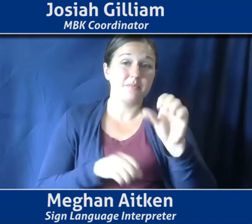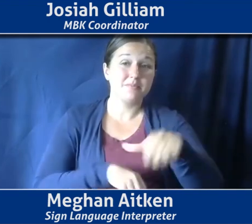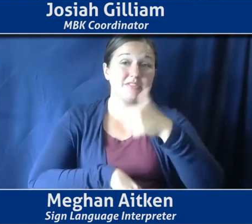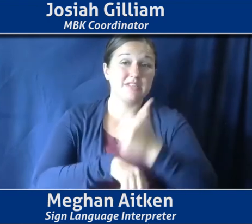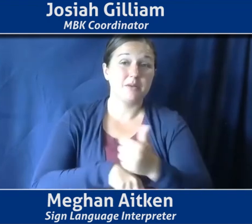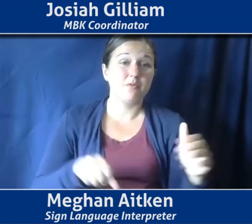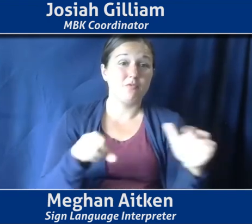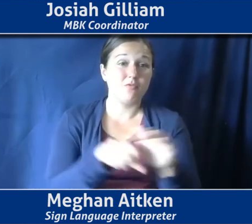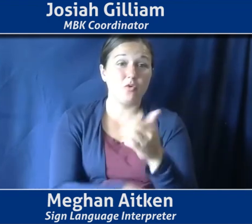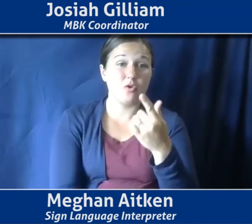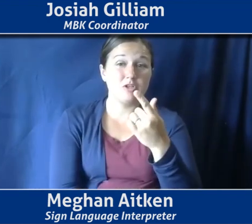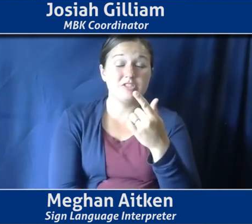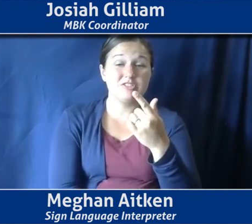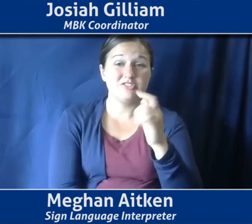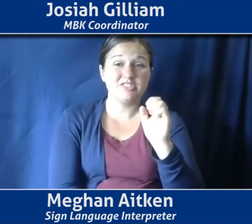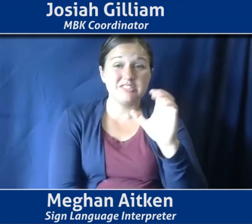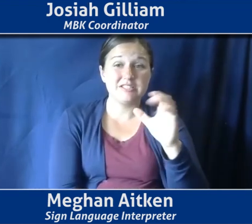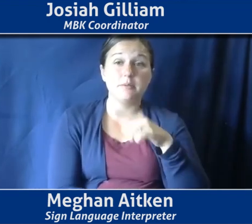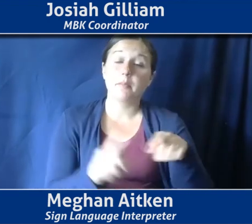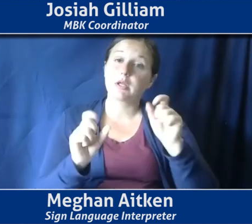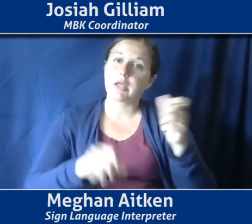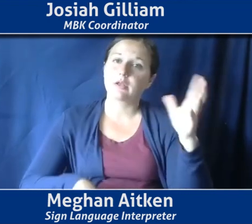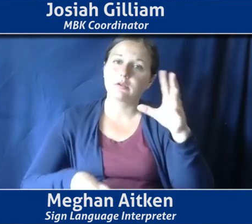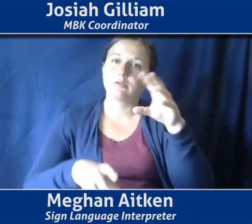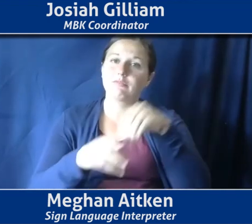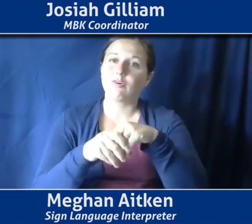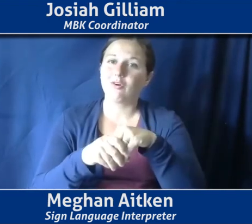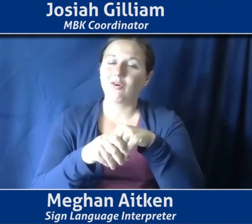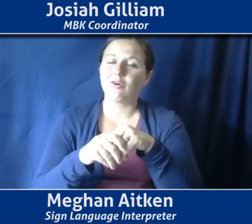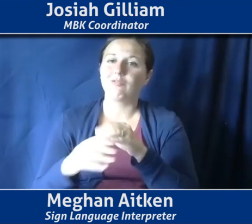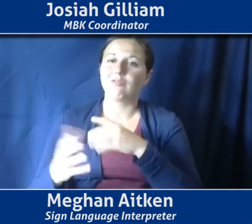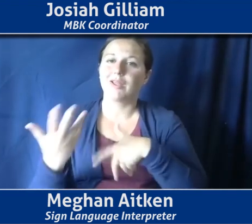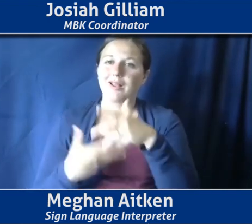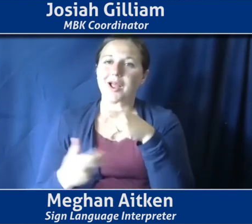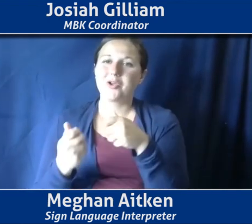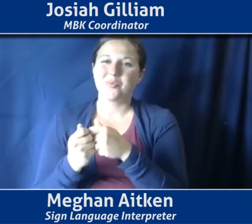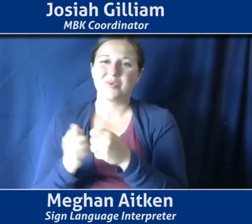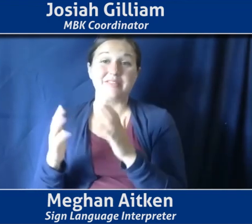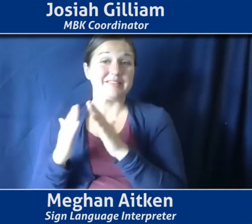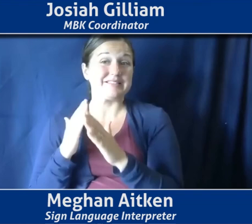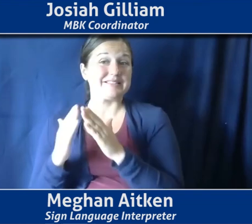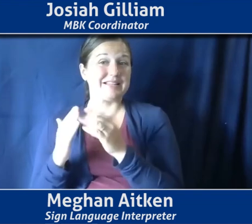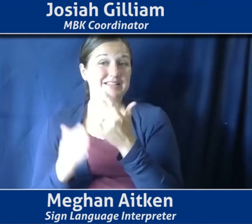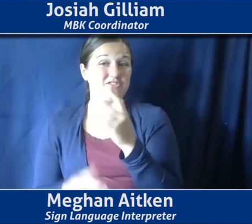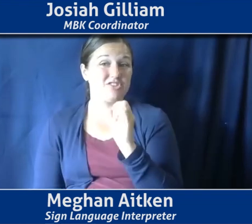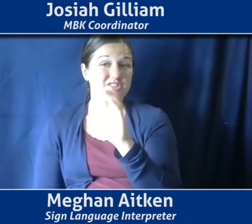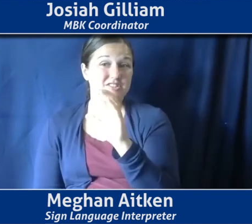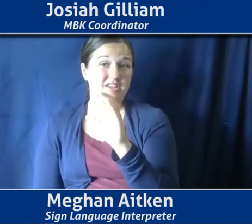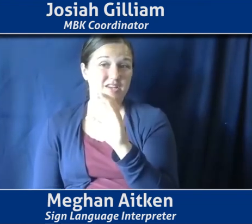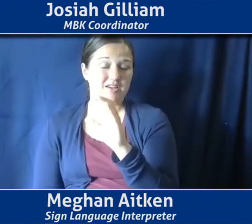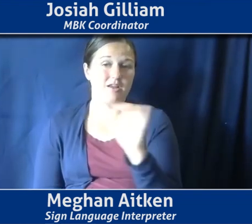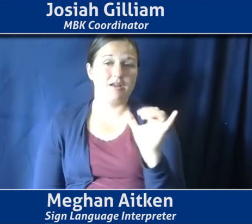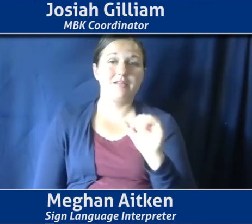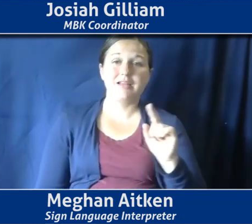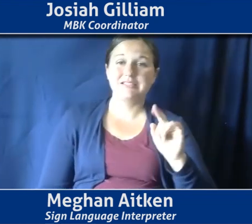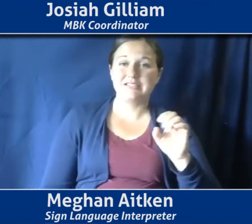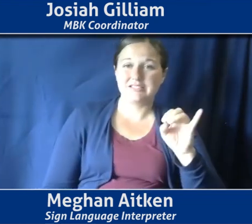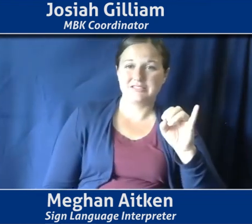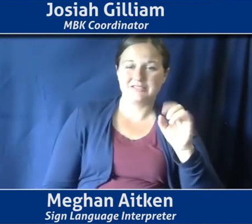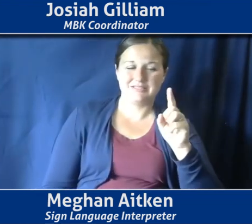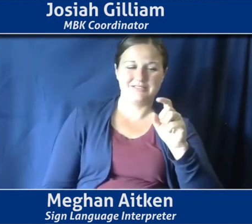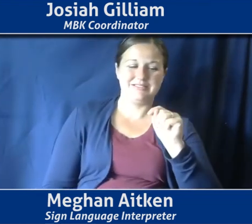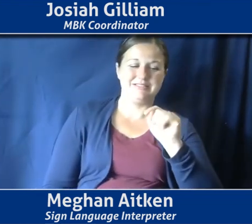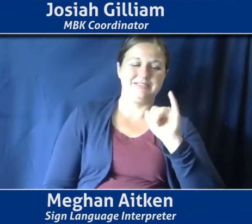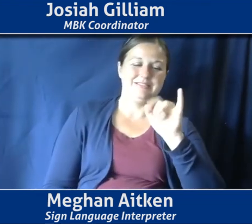engage with the one that, that works with the city, uh, and figure out what it might mean, you for them. Uh, and then to the point that Tiffany was making, I mean, what better, uh,